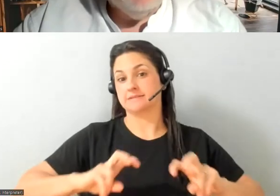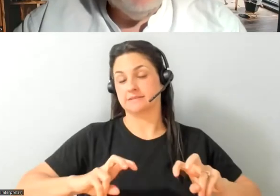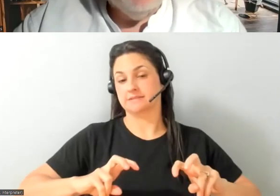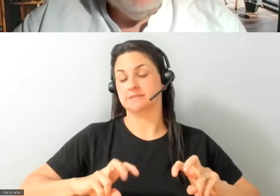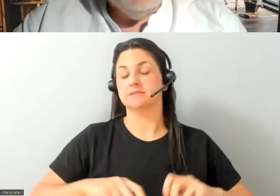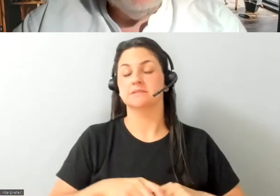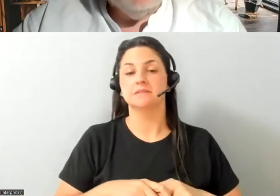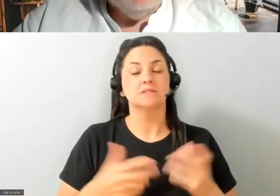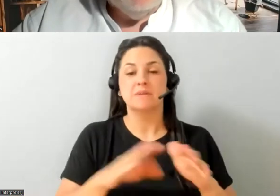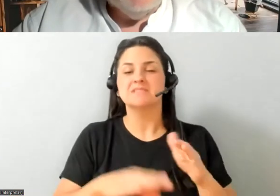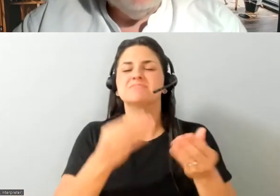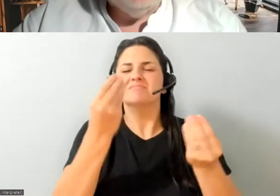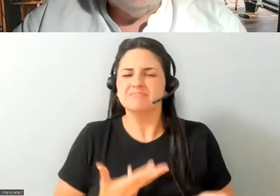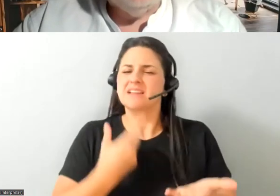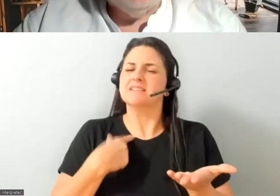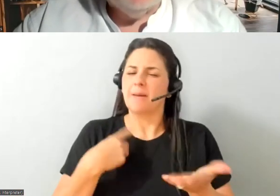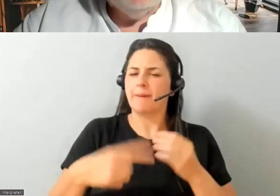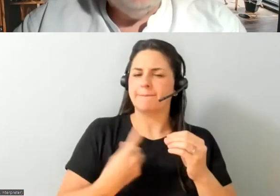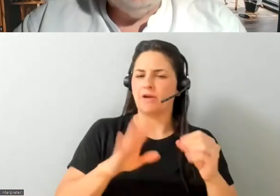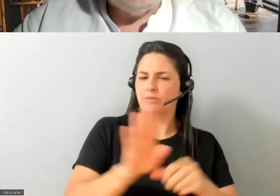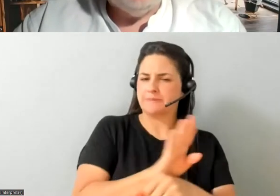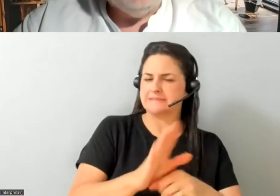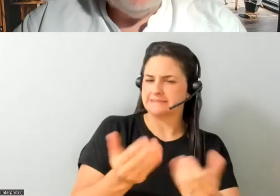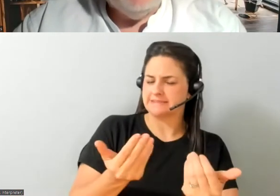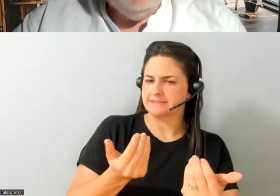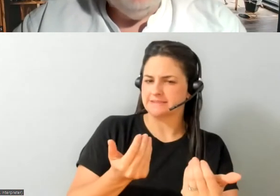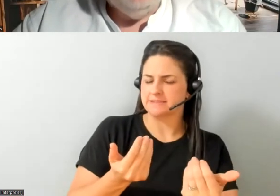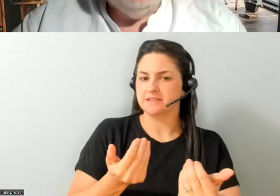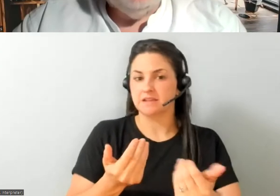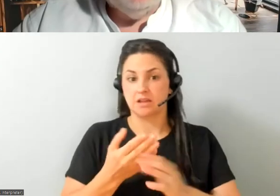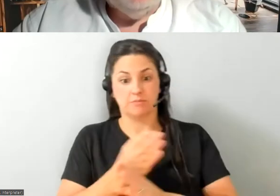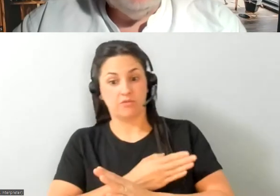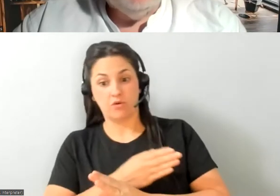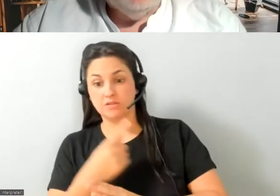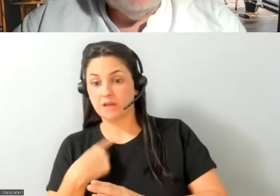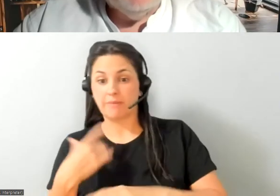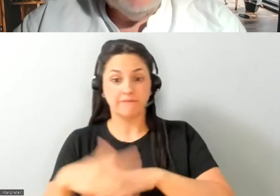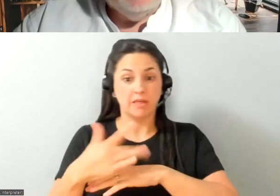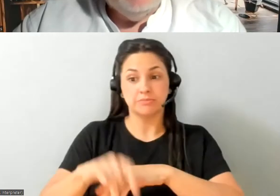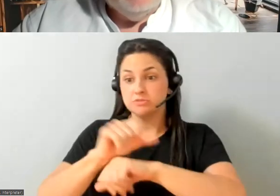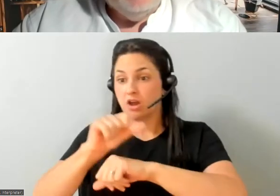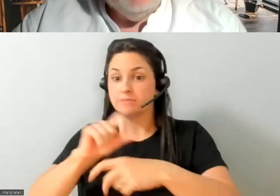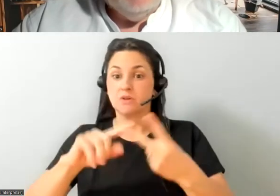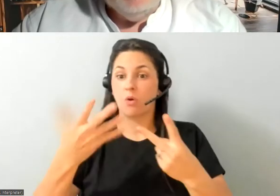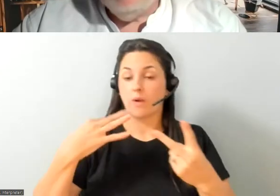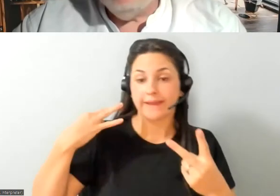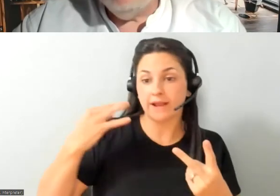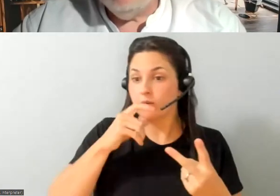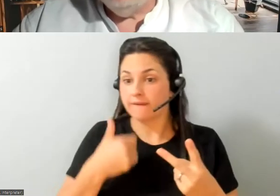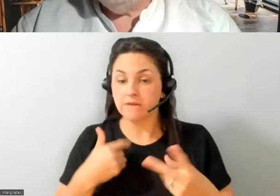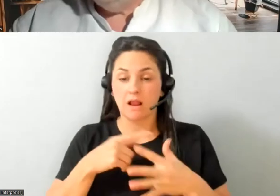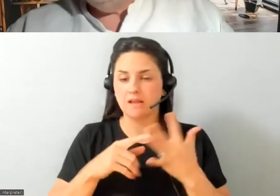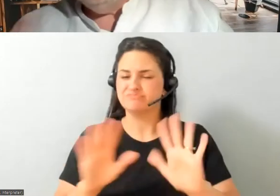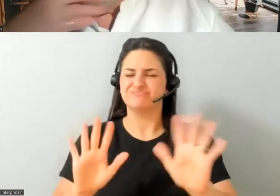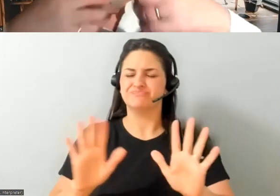just tell us about your business and we before we even talk about what jobs you have open and what candidates uh and we do like an